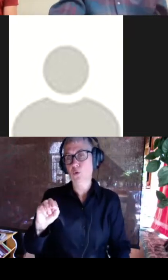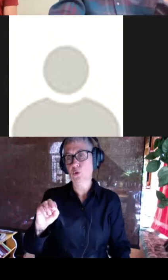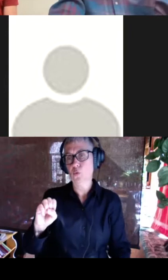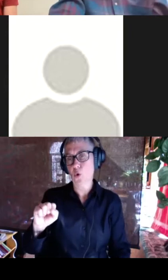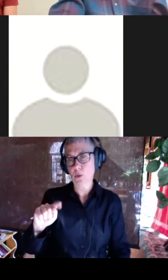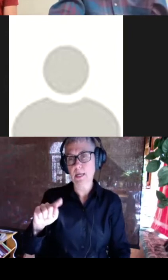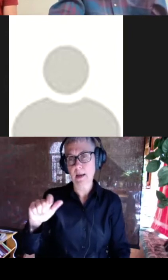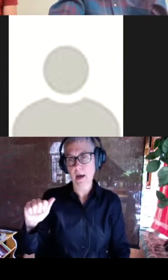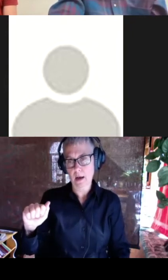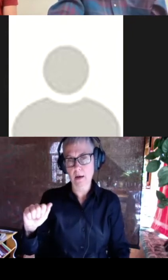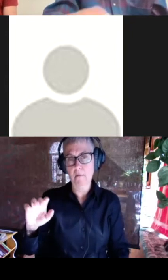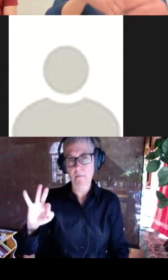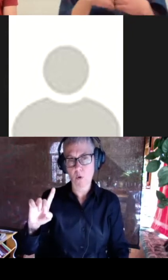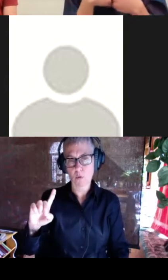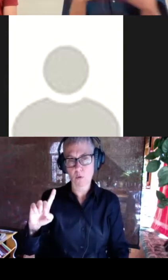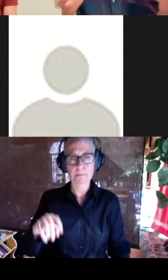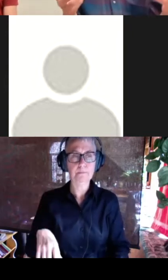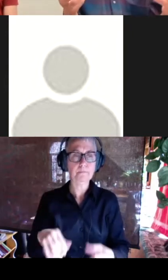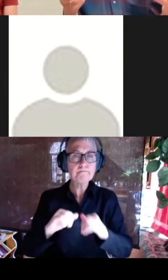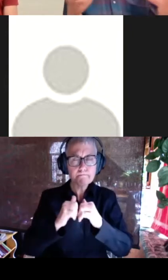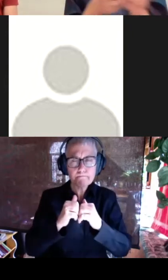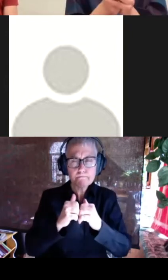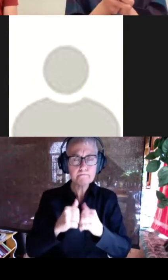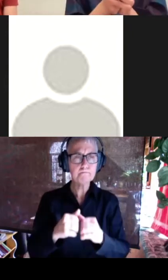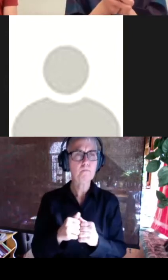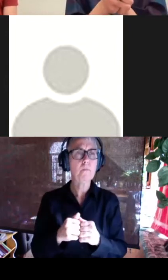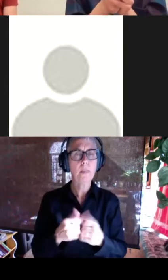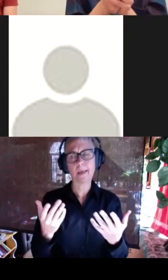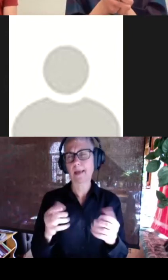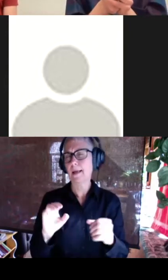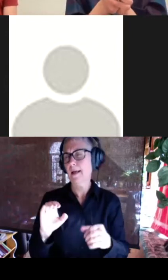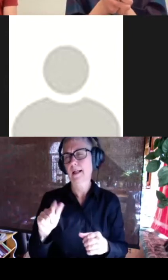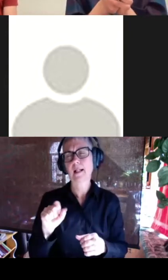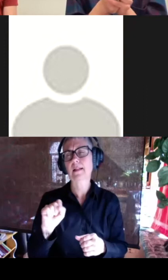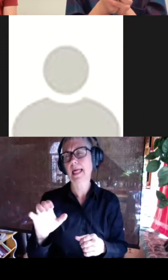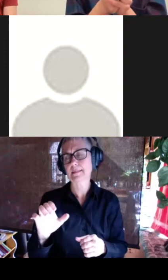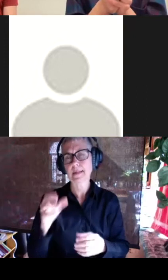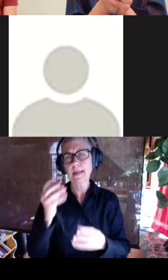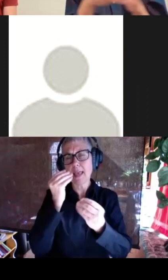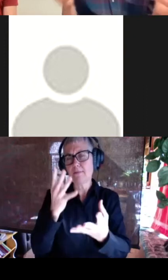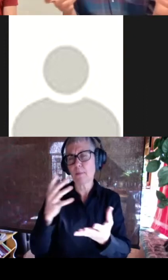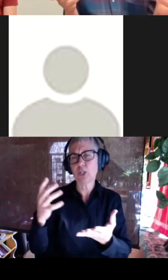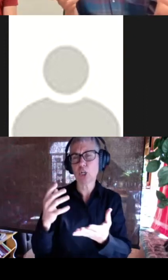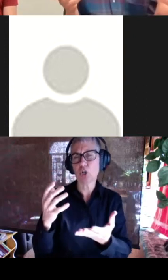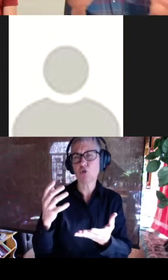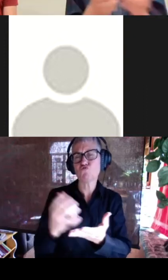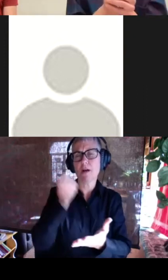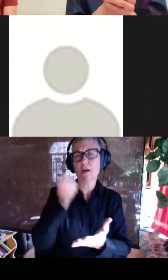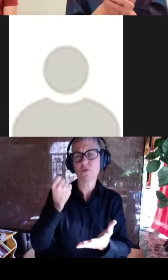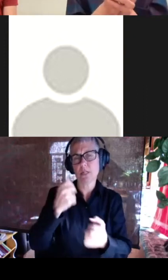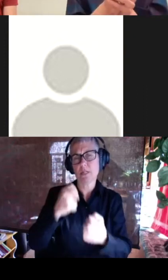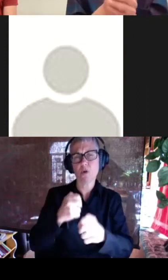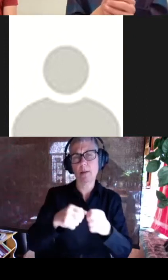so the way that we generally formulated it was kind of just like the classic information recovery problem that you see in mass language modeling